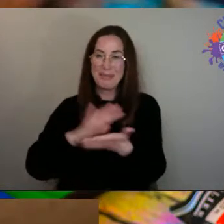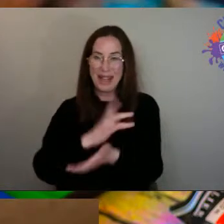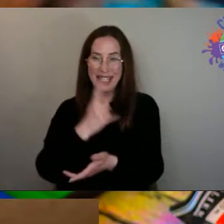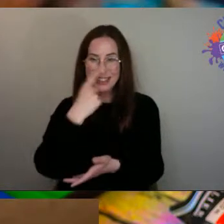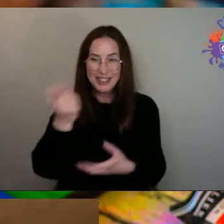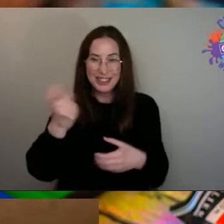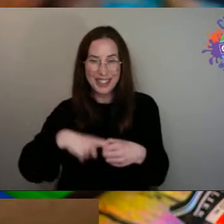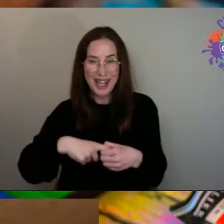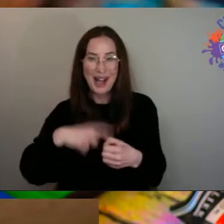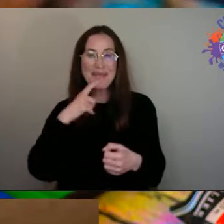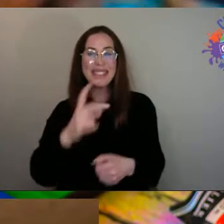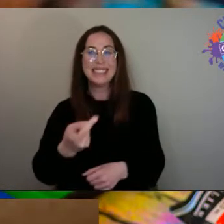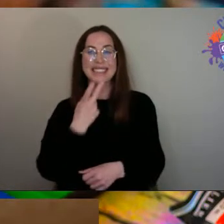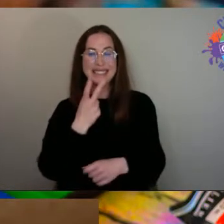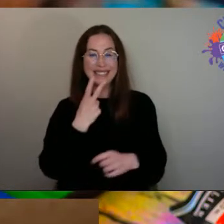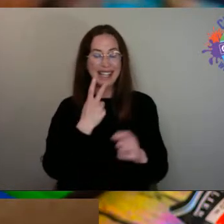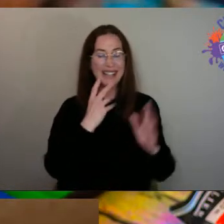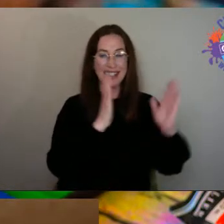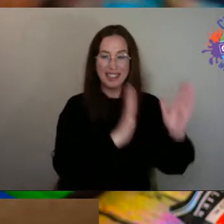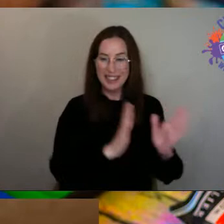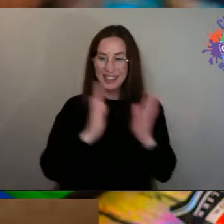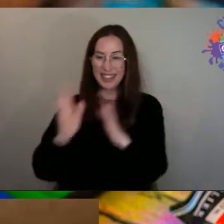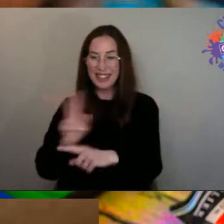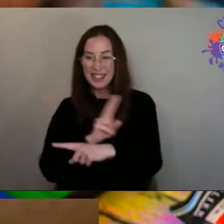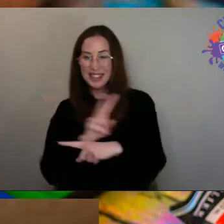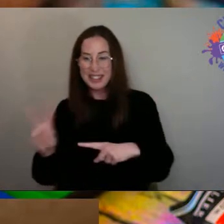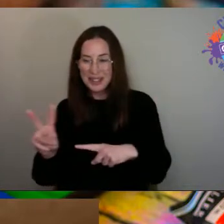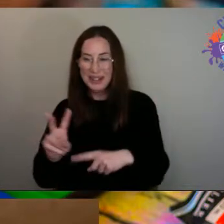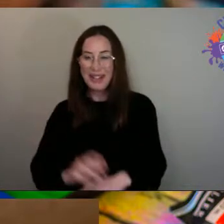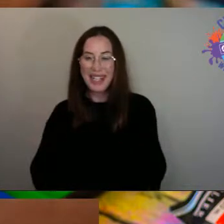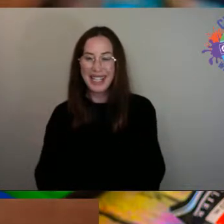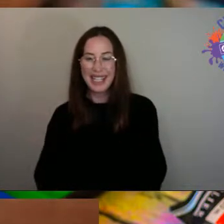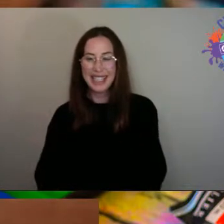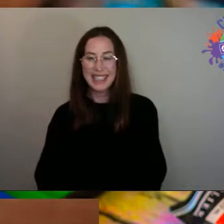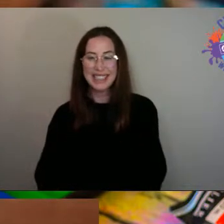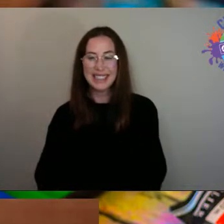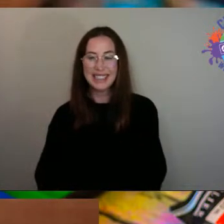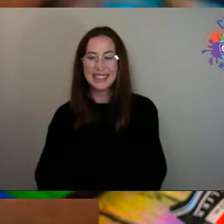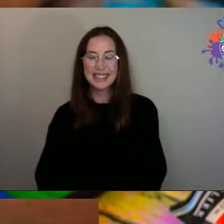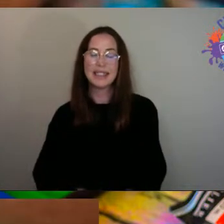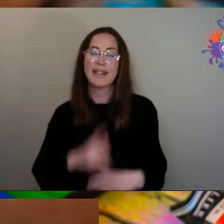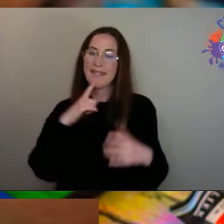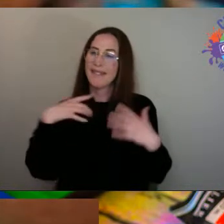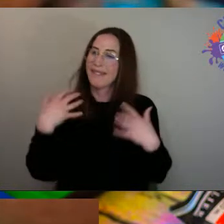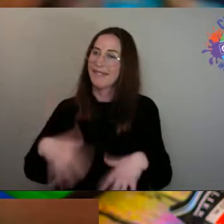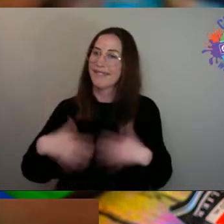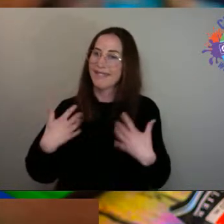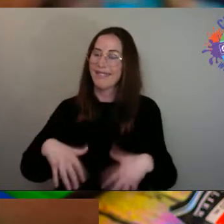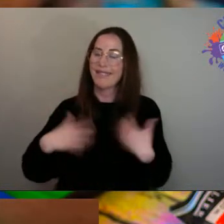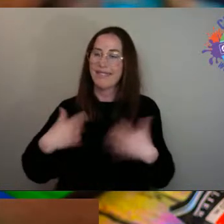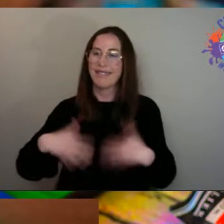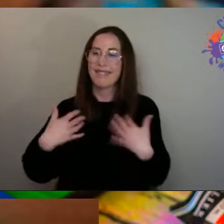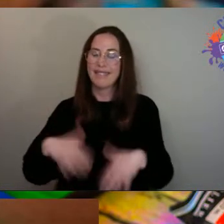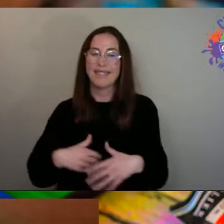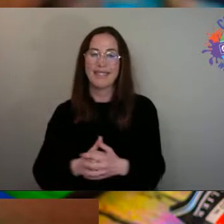Secondly, that we managed to show both weeks' work. So, absolutely fantastic. And I will definitely